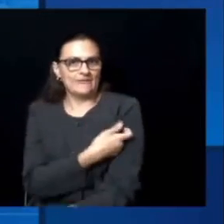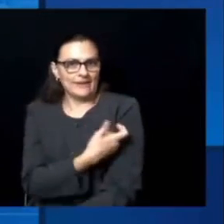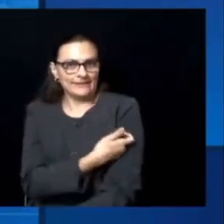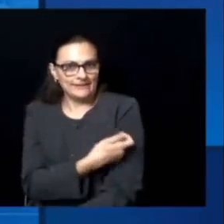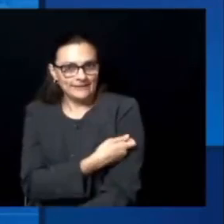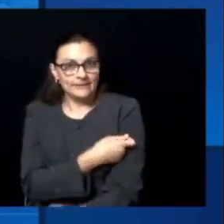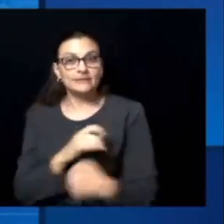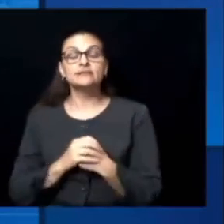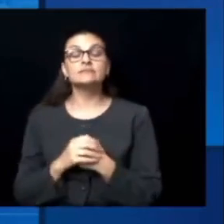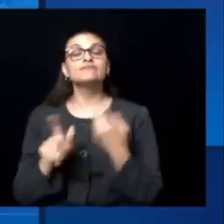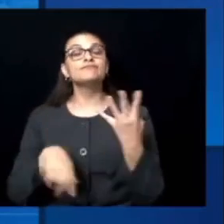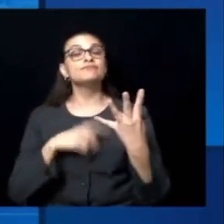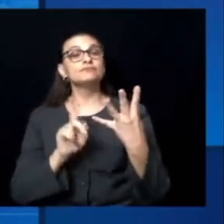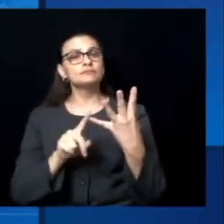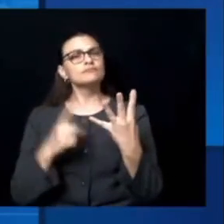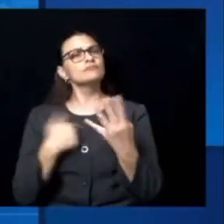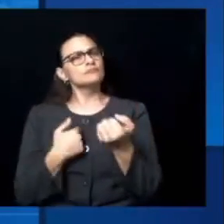of a more inclusive new world order.